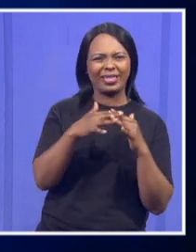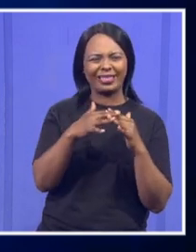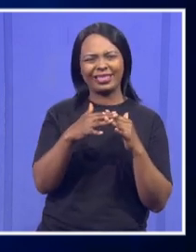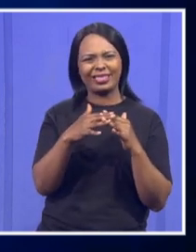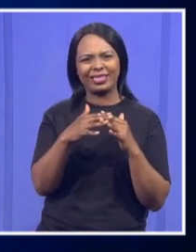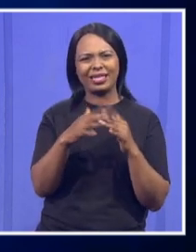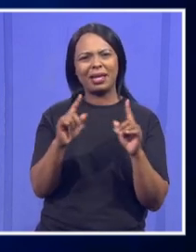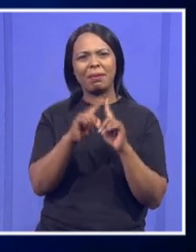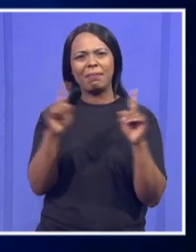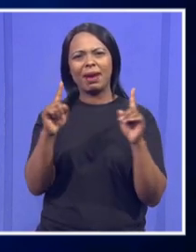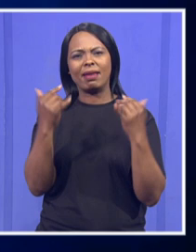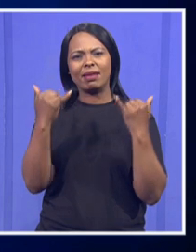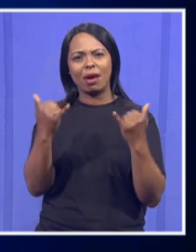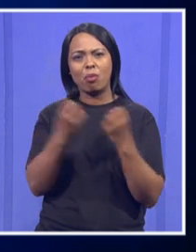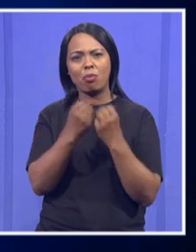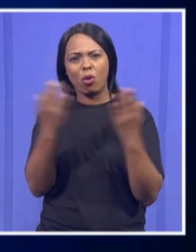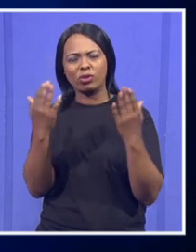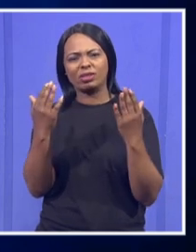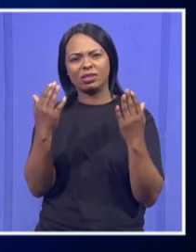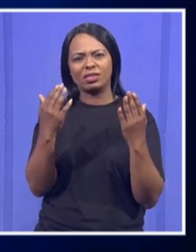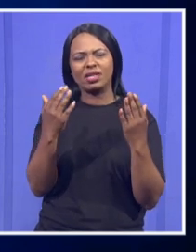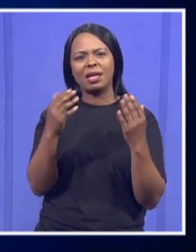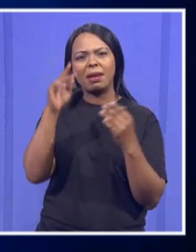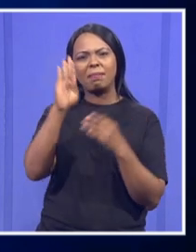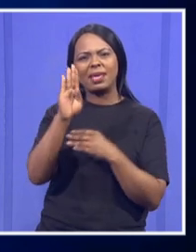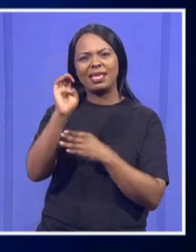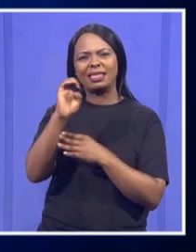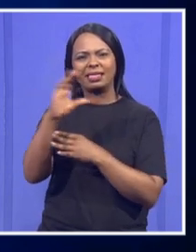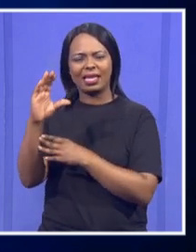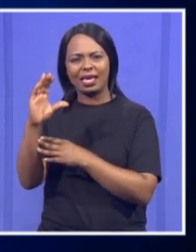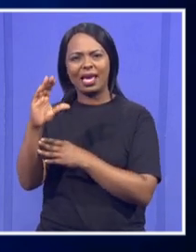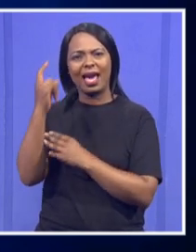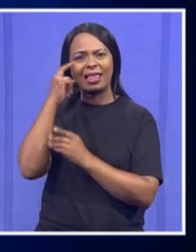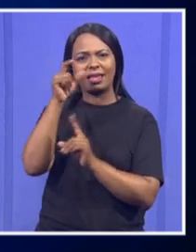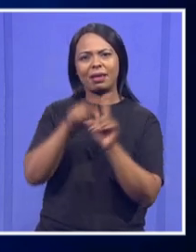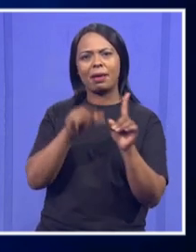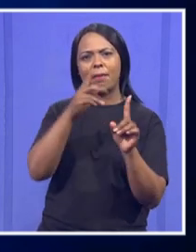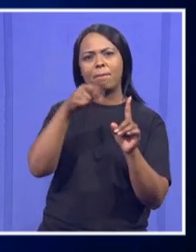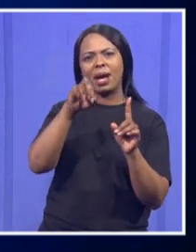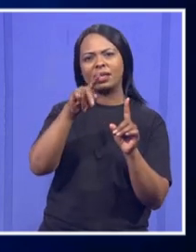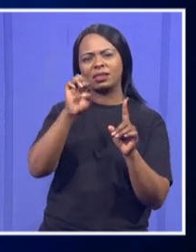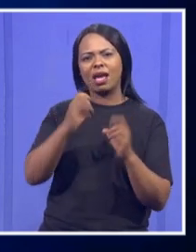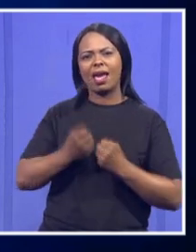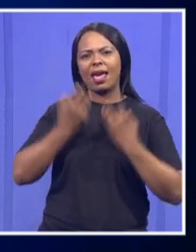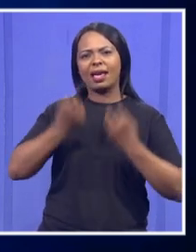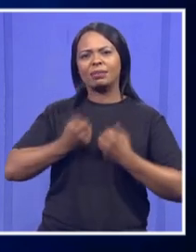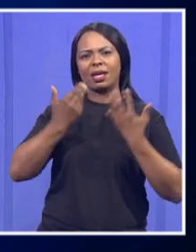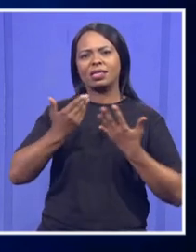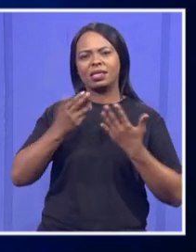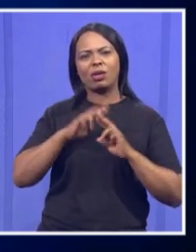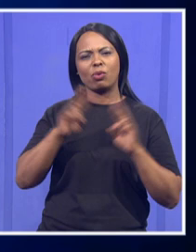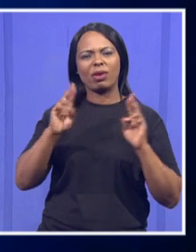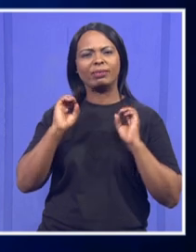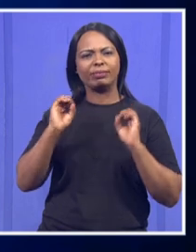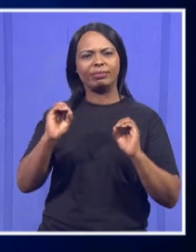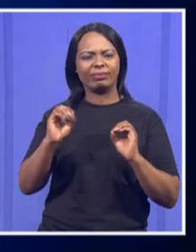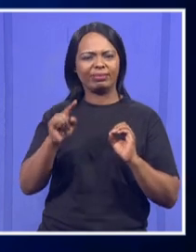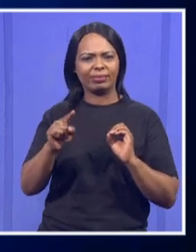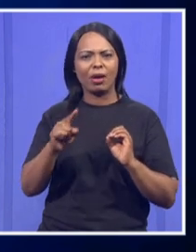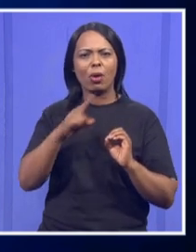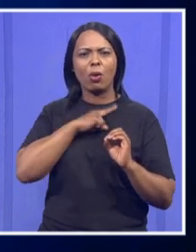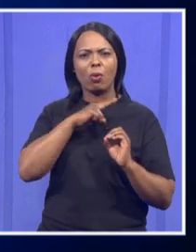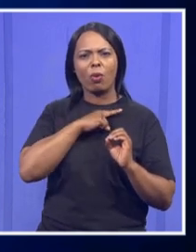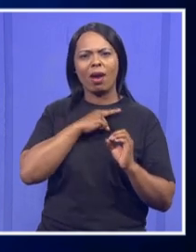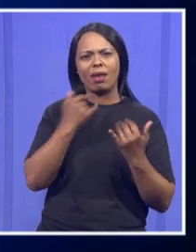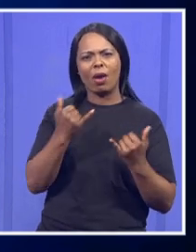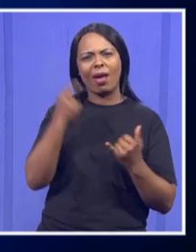Arwen dominated that particular PEC. And I think Parkstar doesn't find expression with that particular faction. So I think